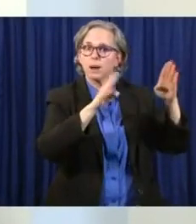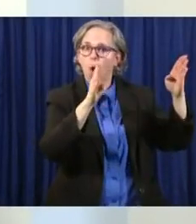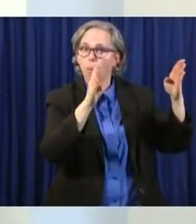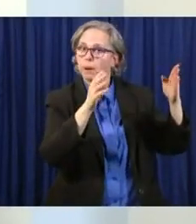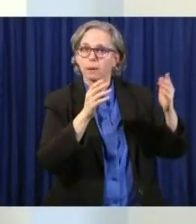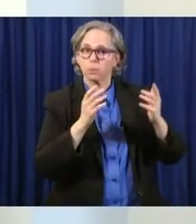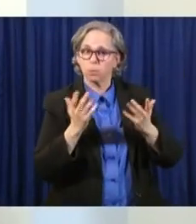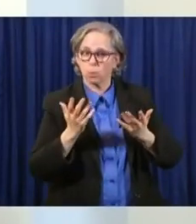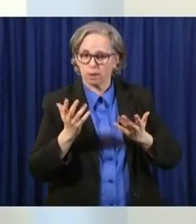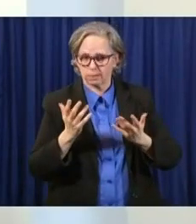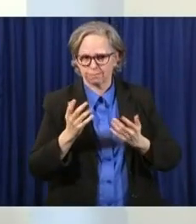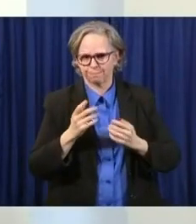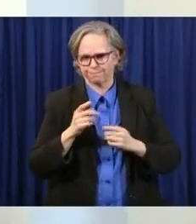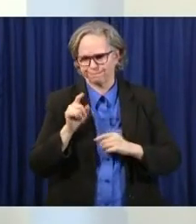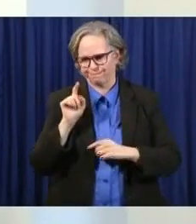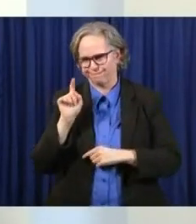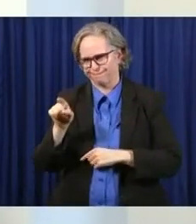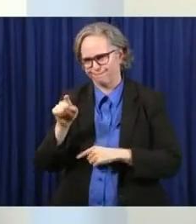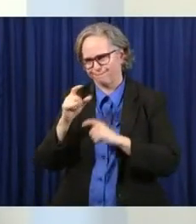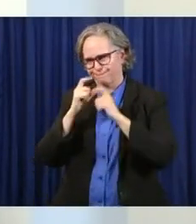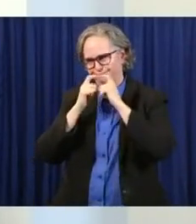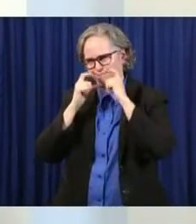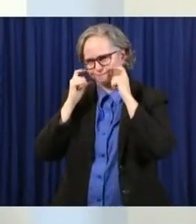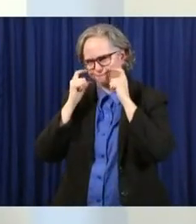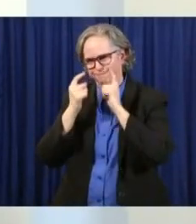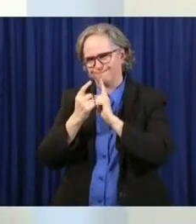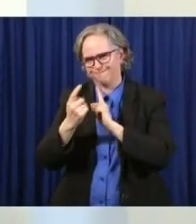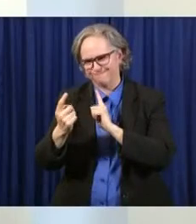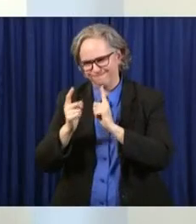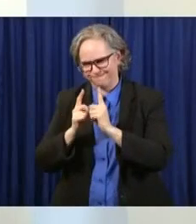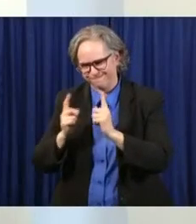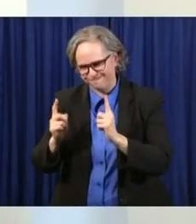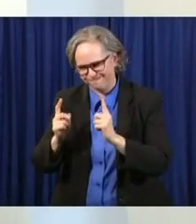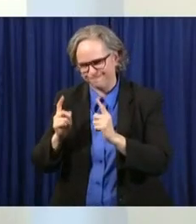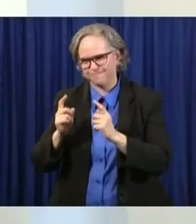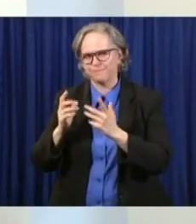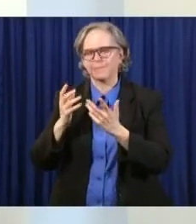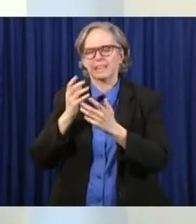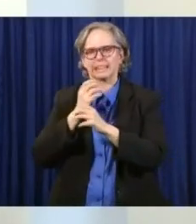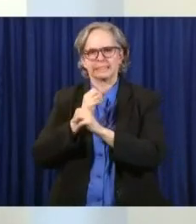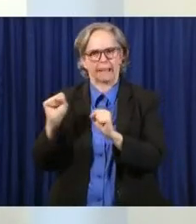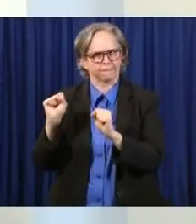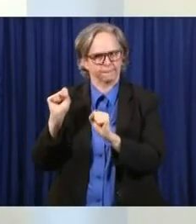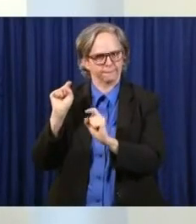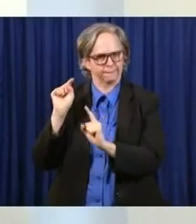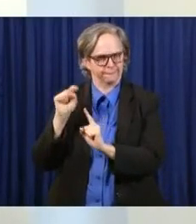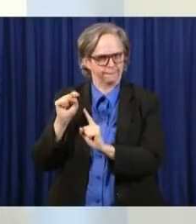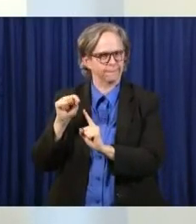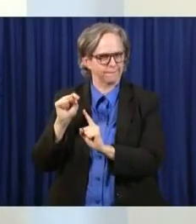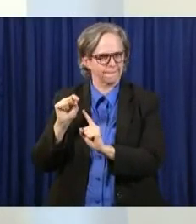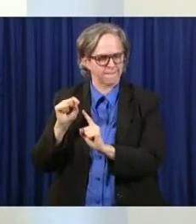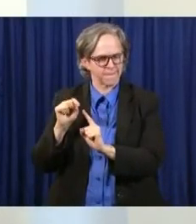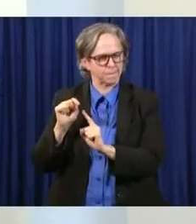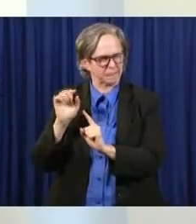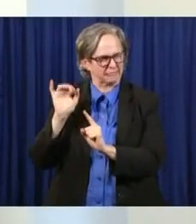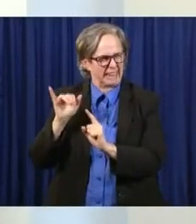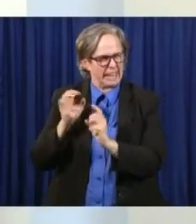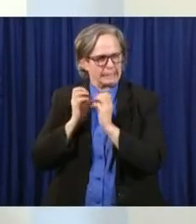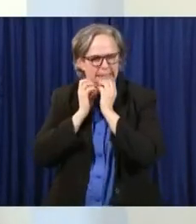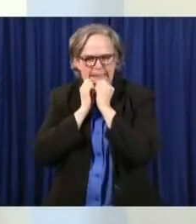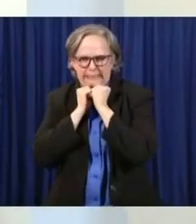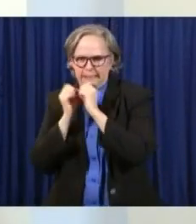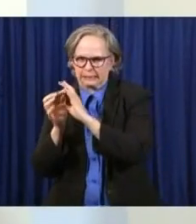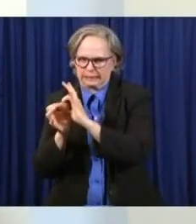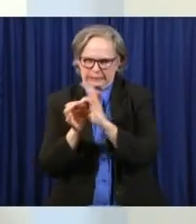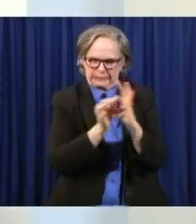all the steps right. And I really want Ohioans to understand this, because it is the virus. Our economy